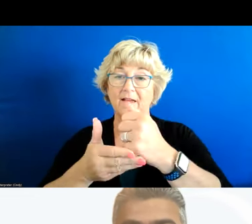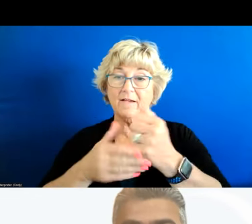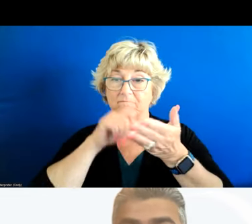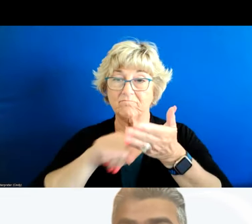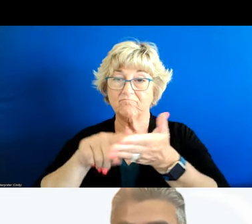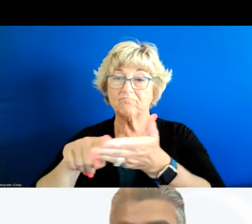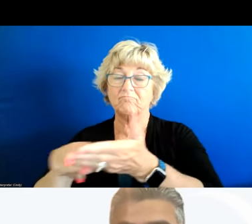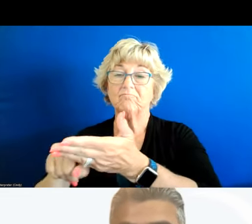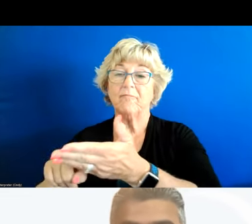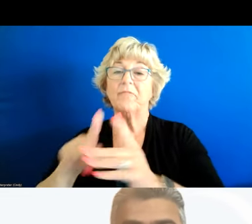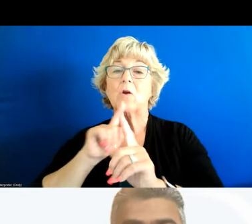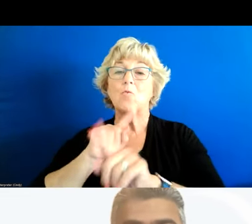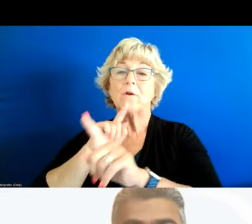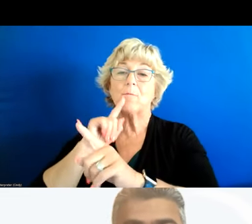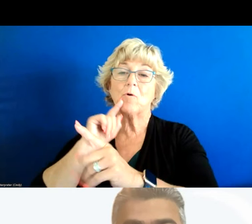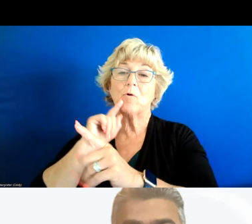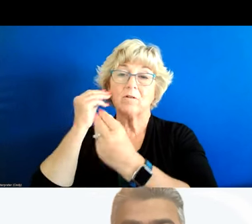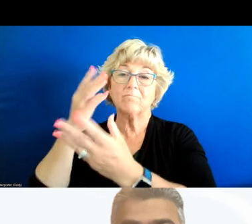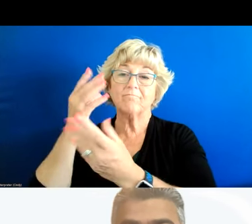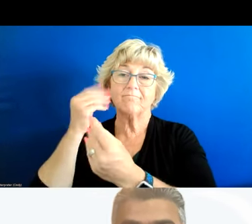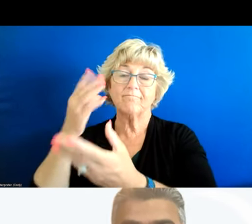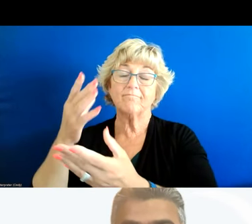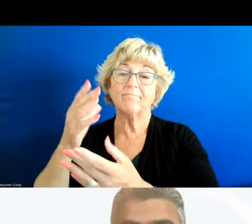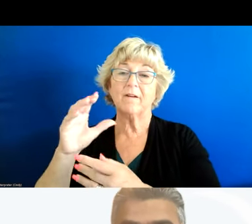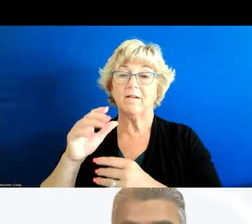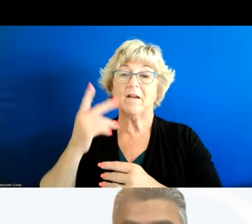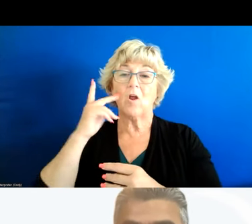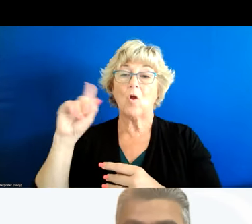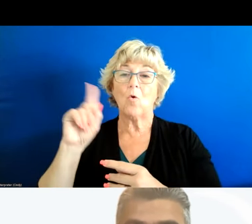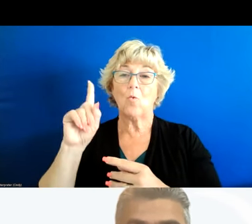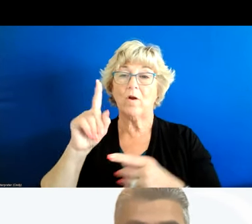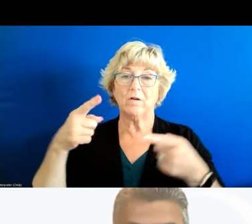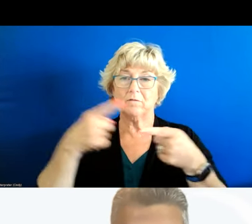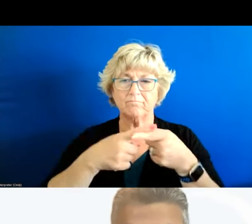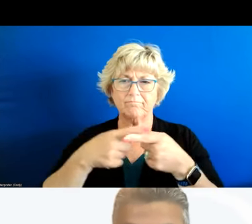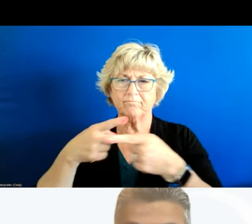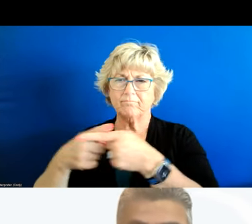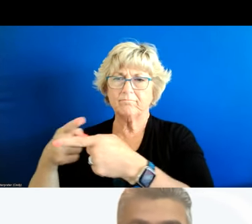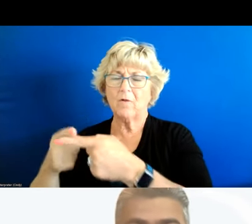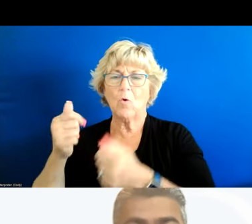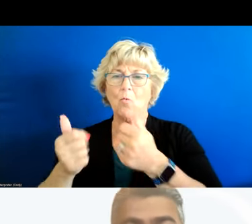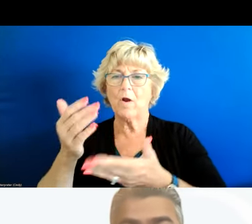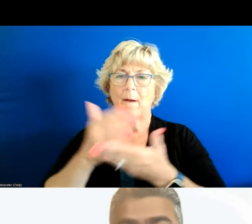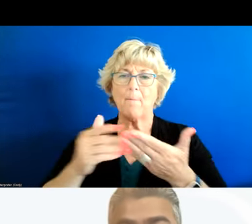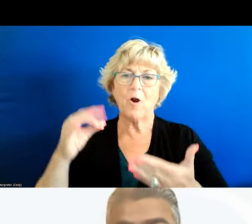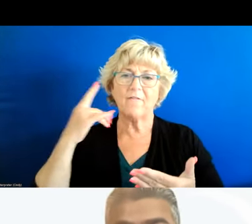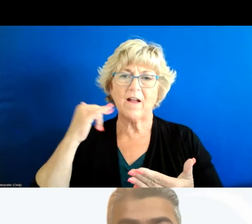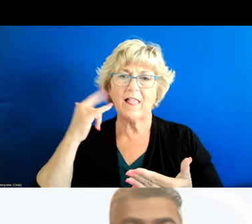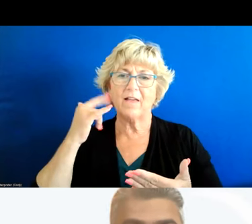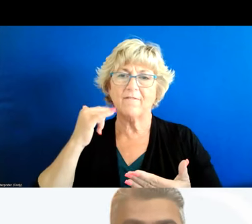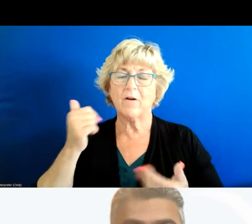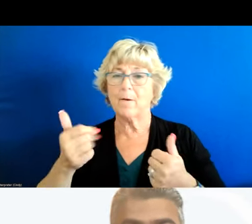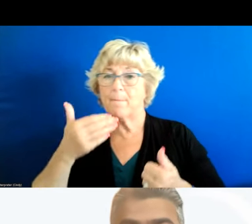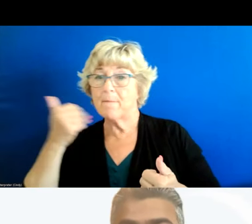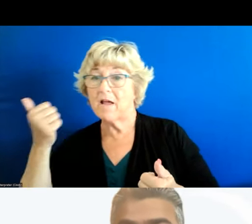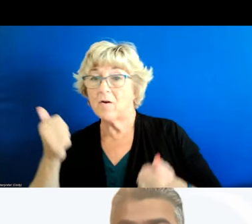the reported cases and and see where are the discrepancies which parts of california are doing better which